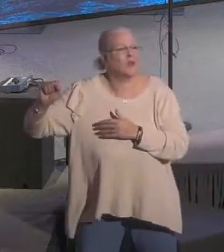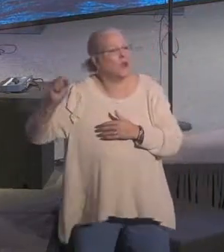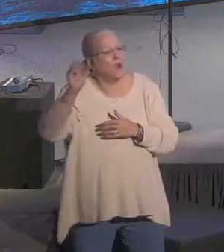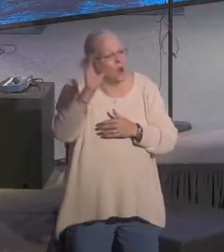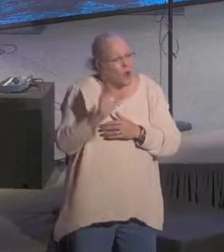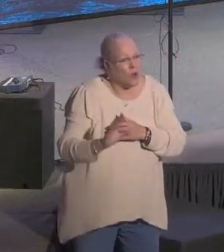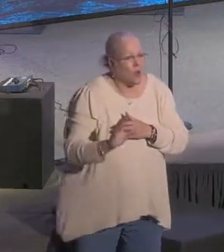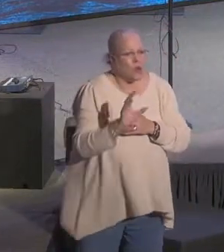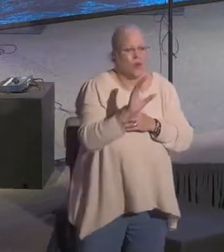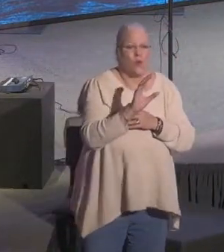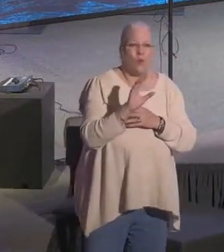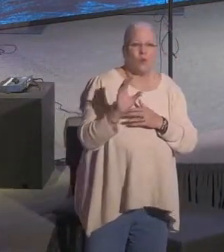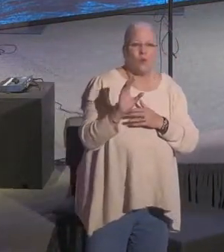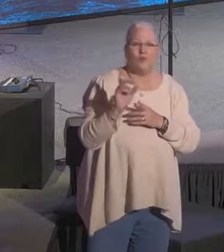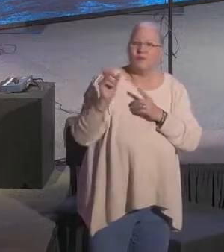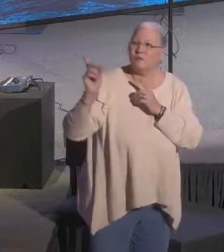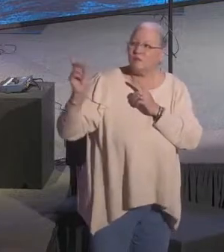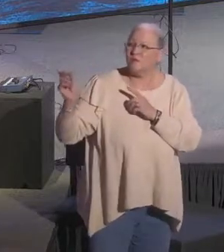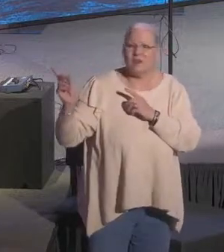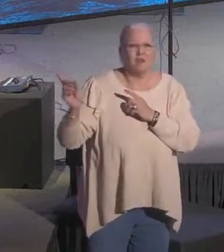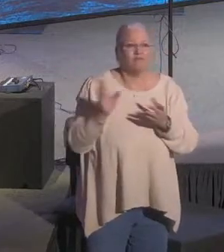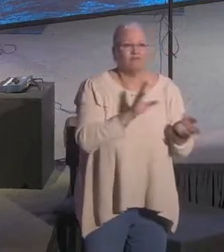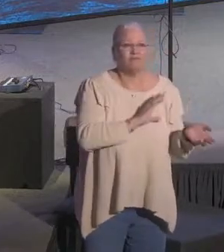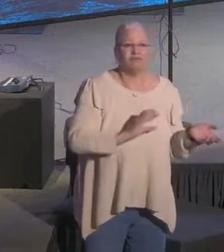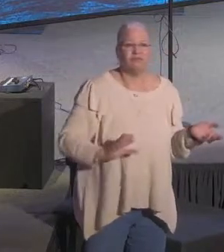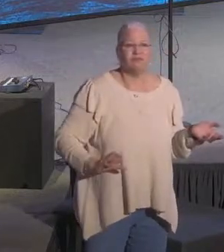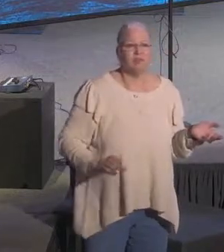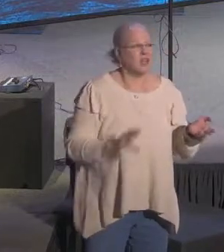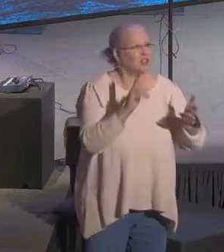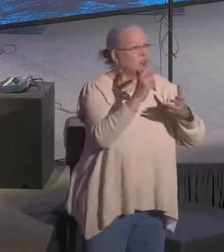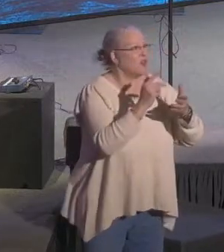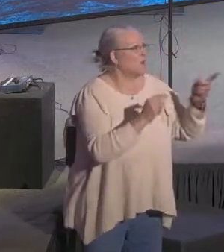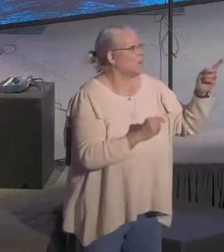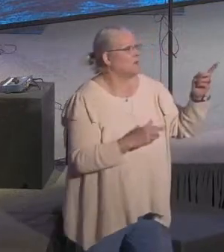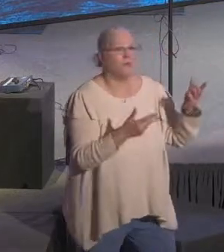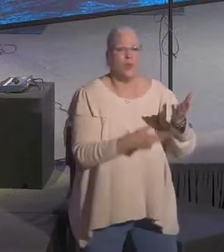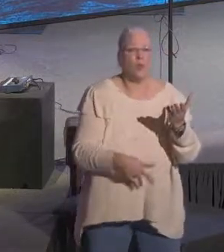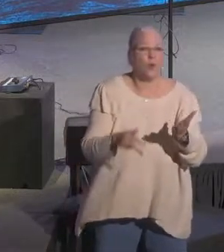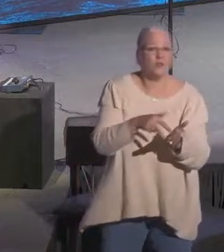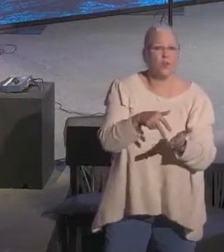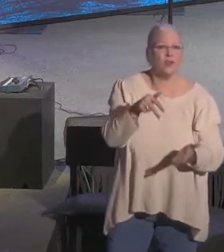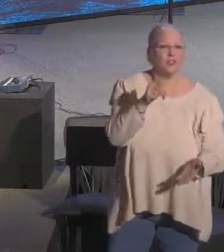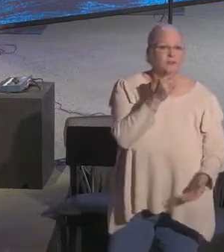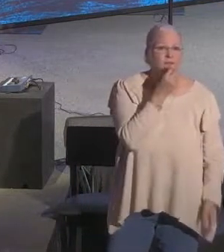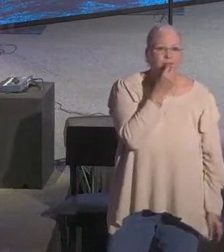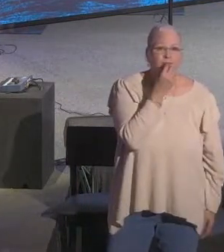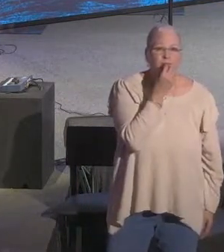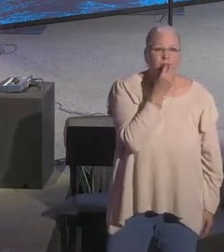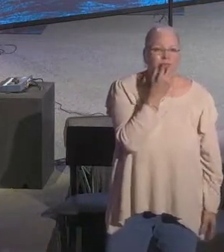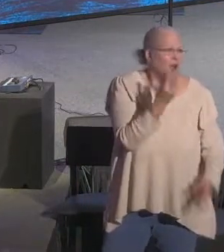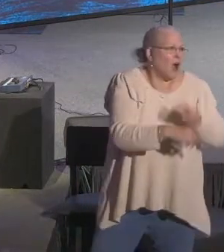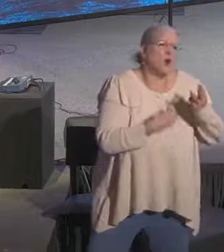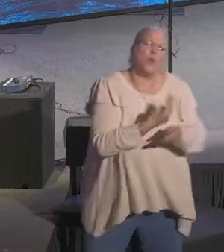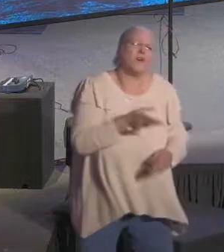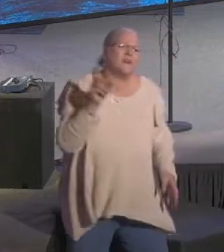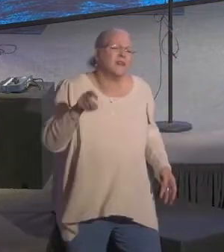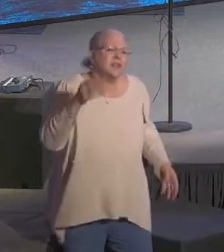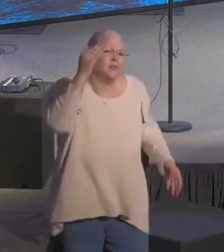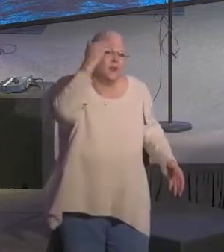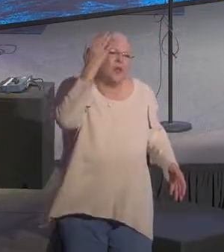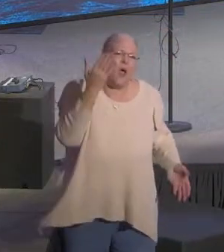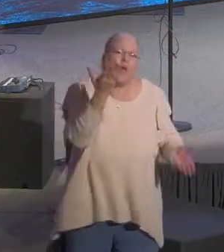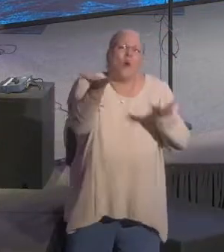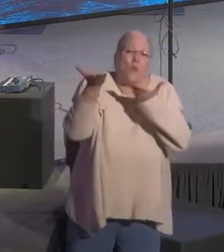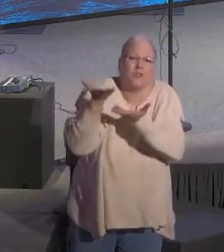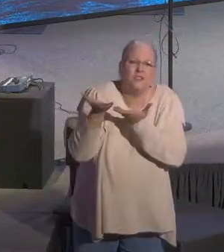Christ, his cross, and here's the third thing Peter emphasizes, the resurrection. Our world needs to know that we serve a